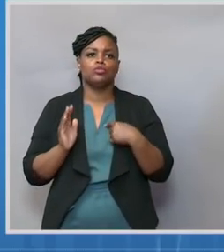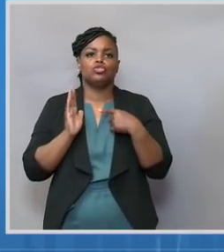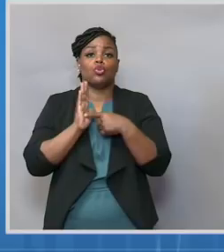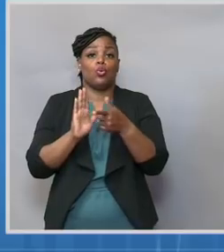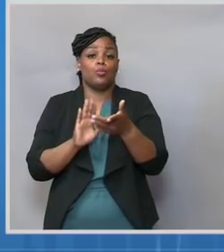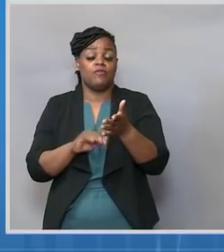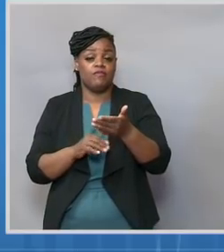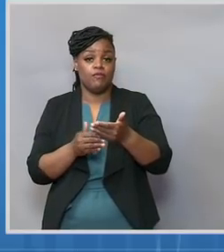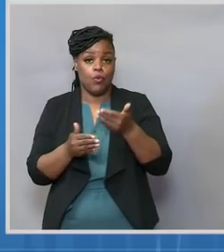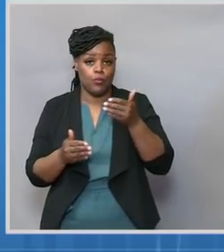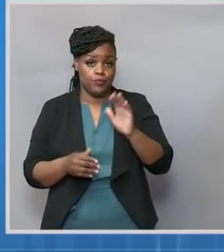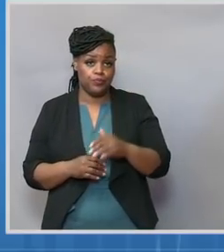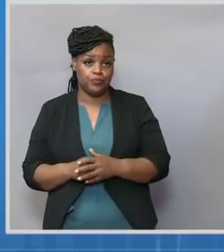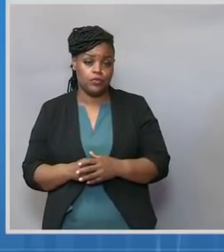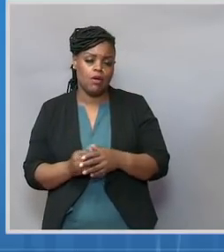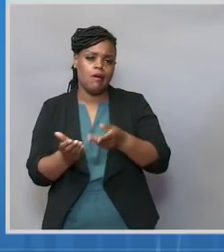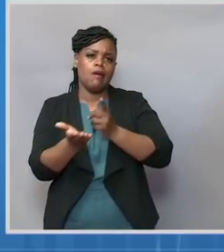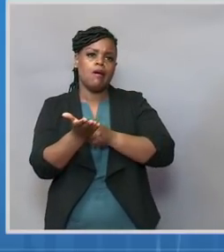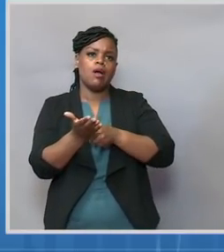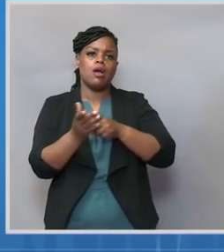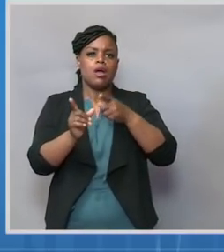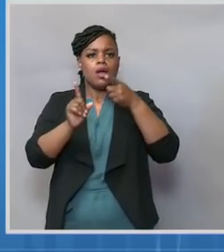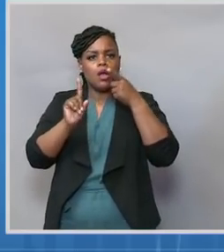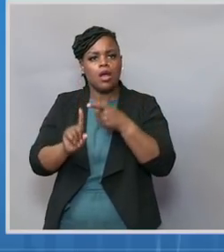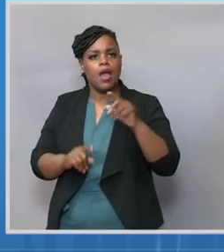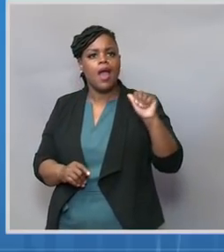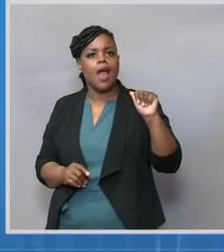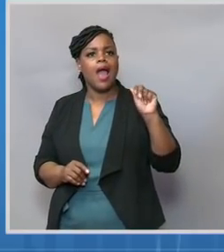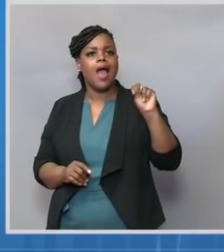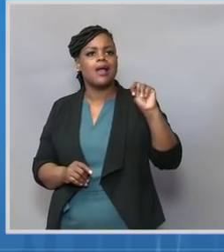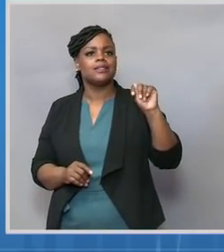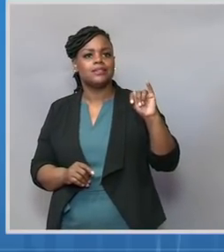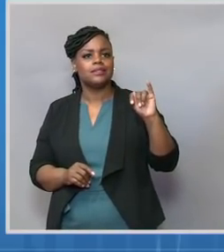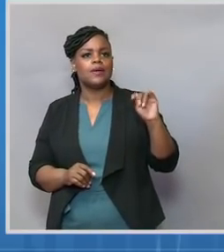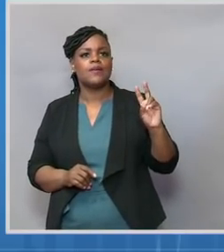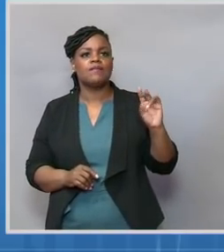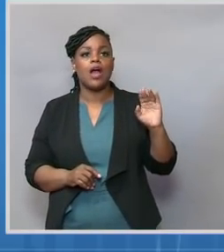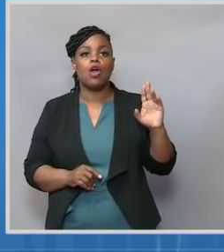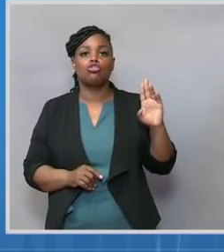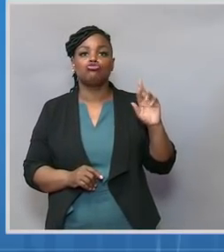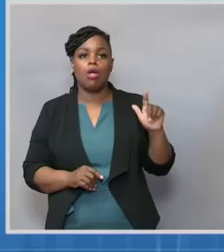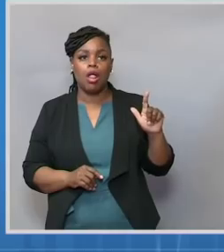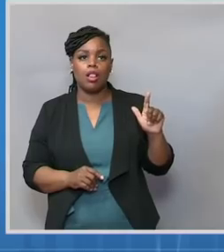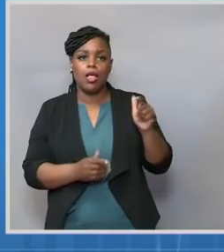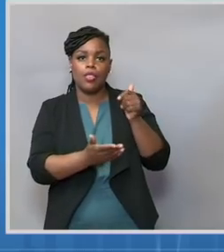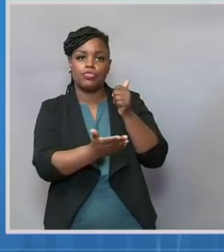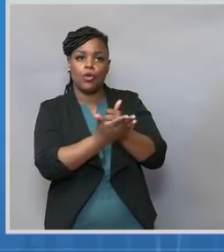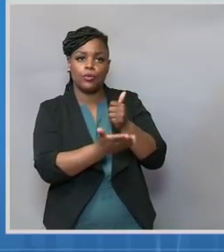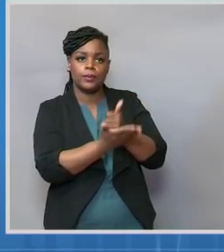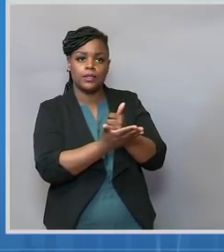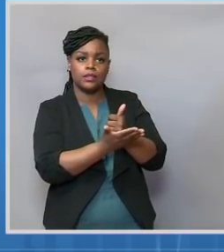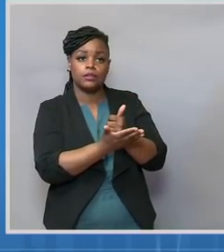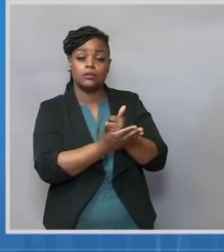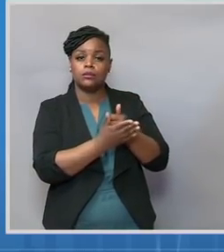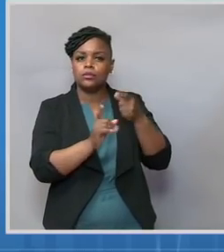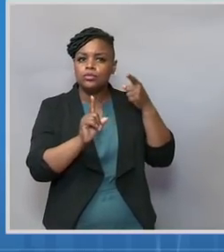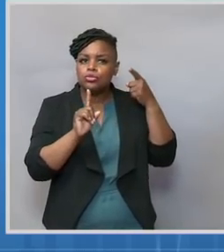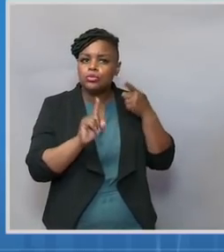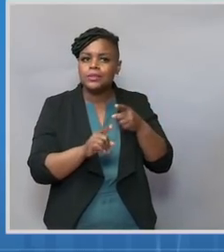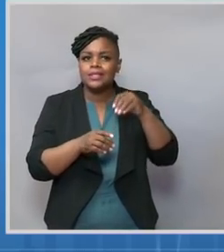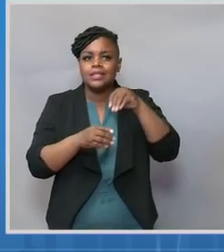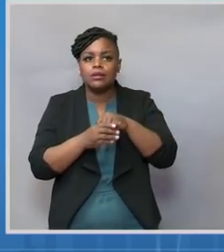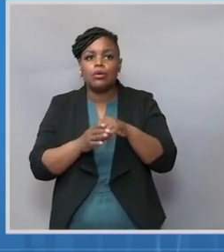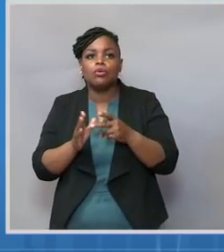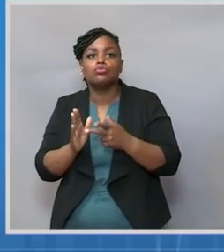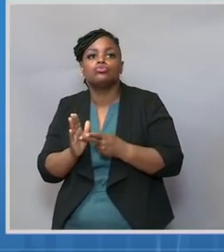direct antiviral therapies are being targeted against vulnerable points in the replication cycle. And